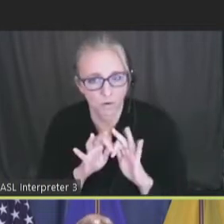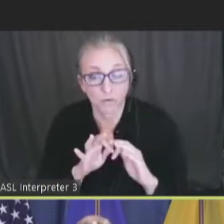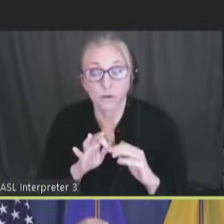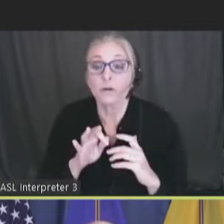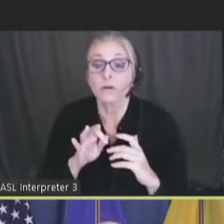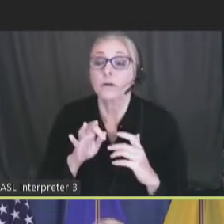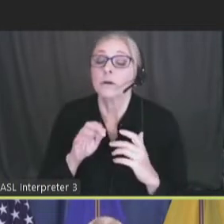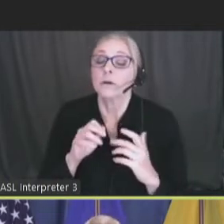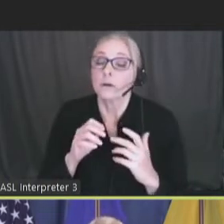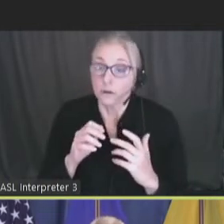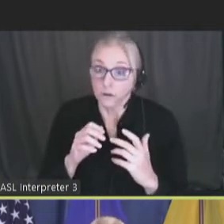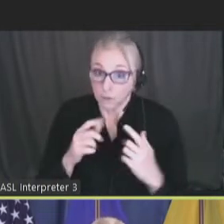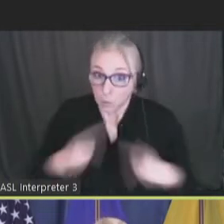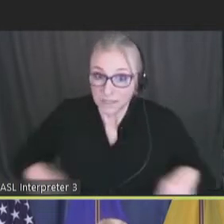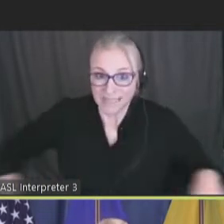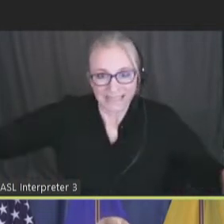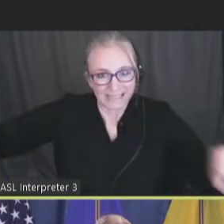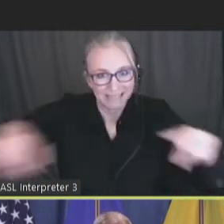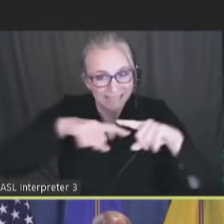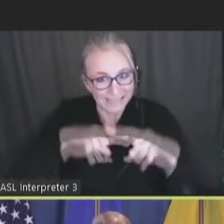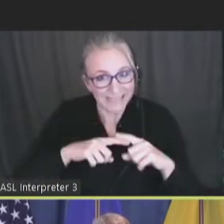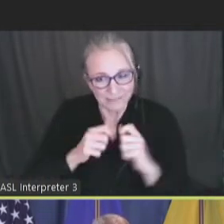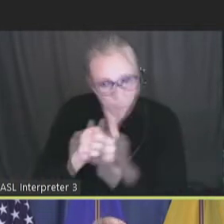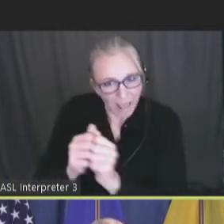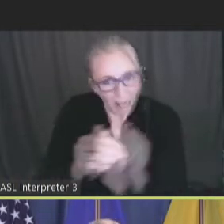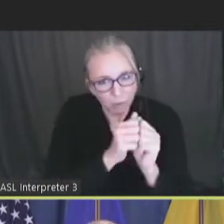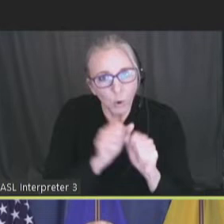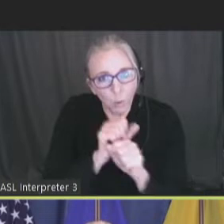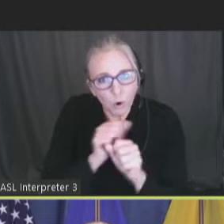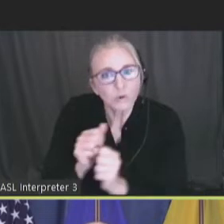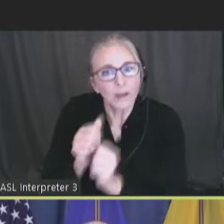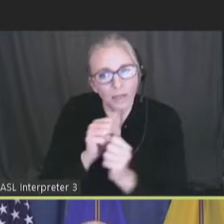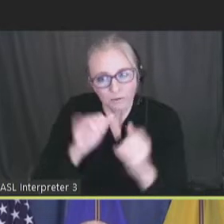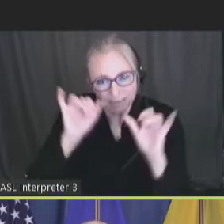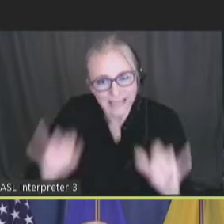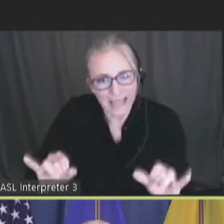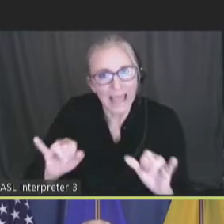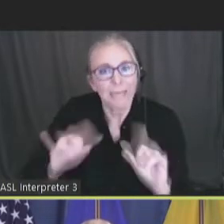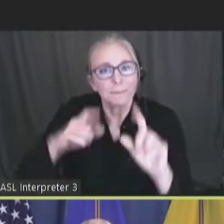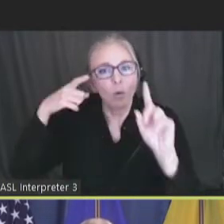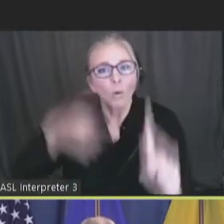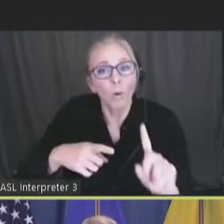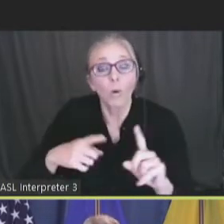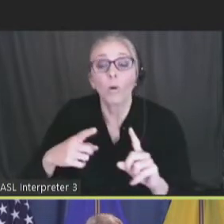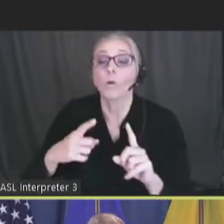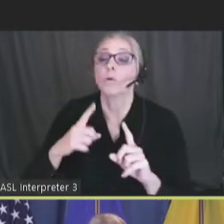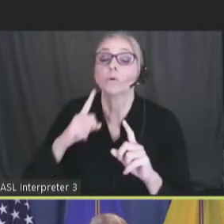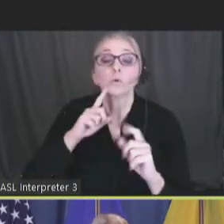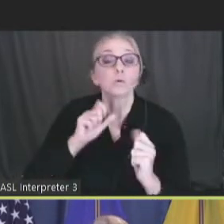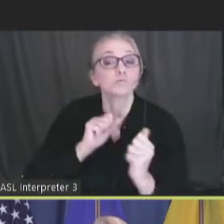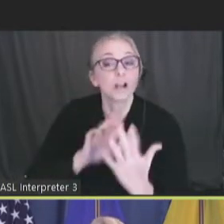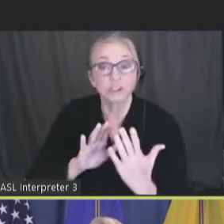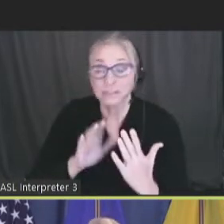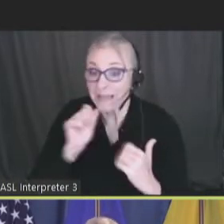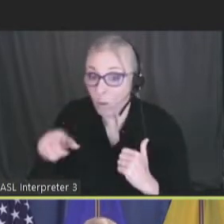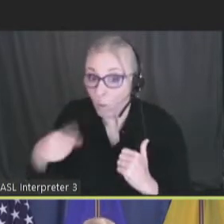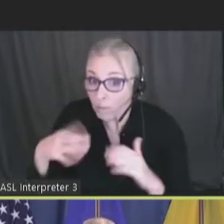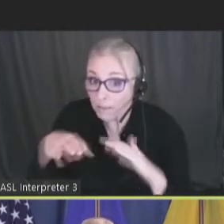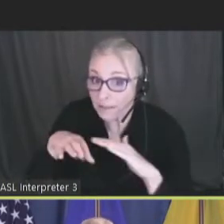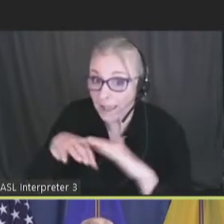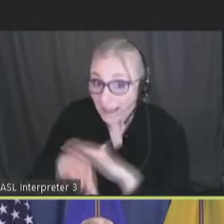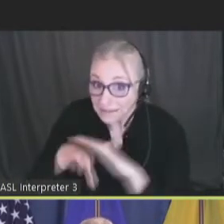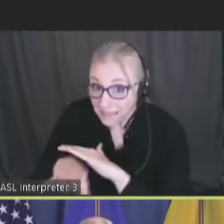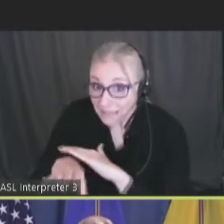we are aligned and work cooperatively on strategies to not only provide access to